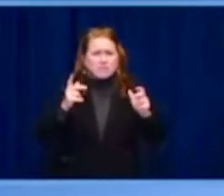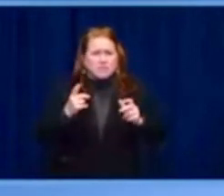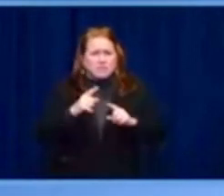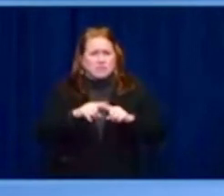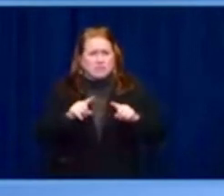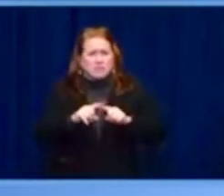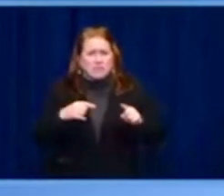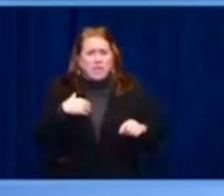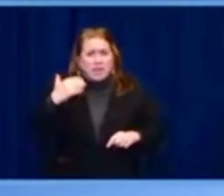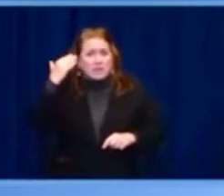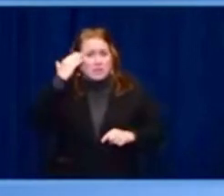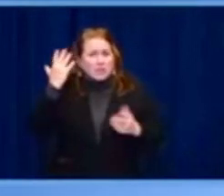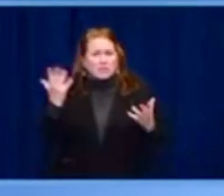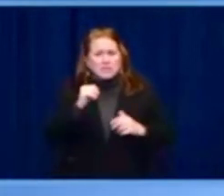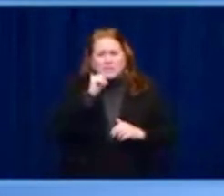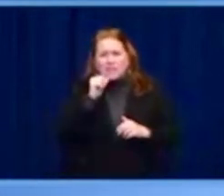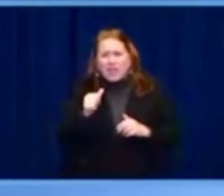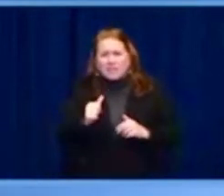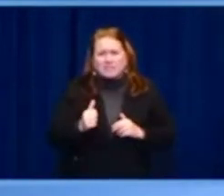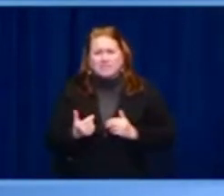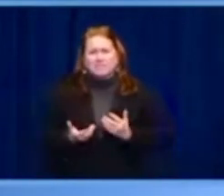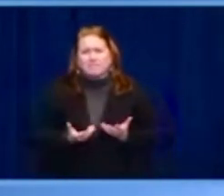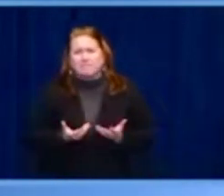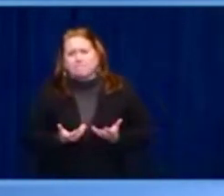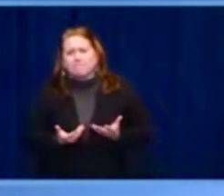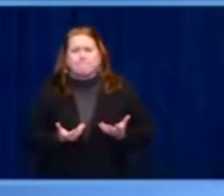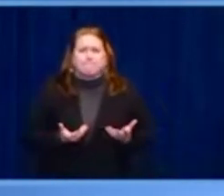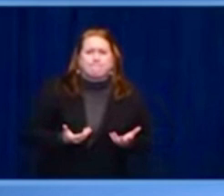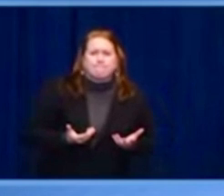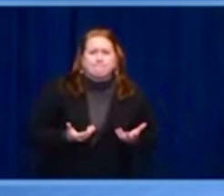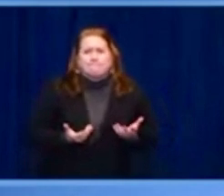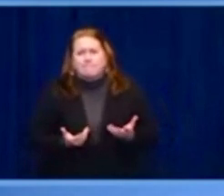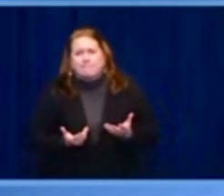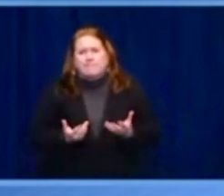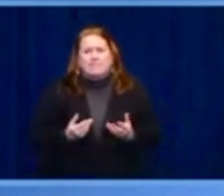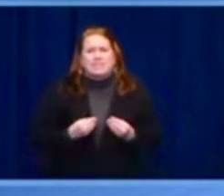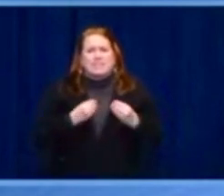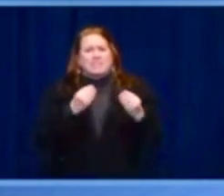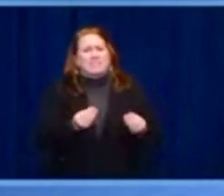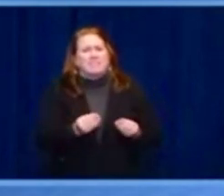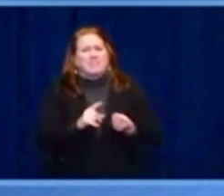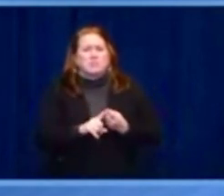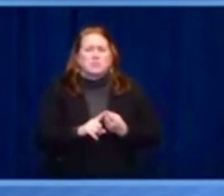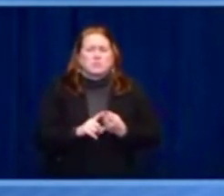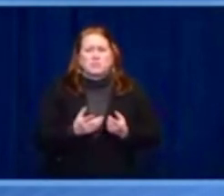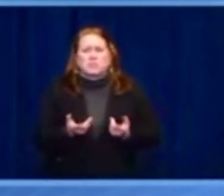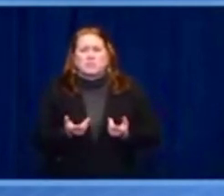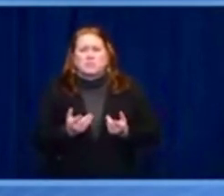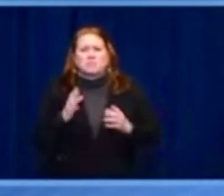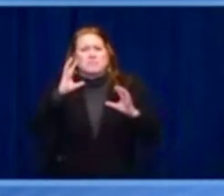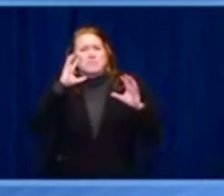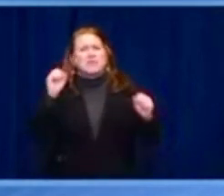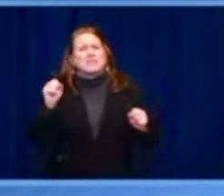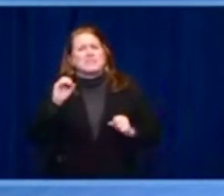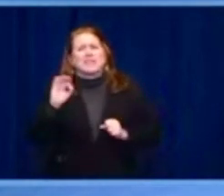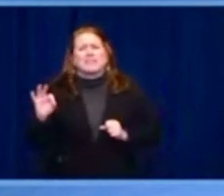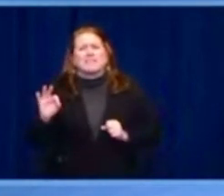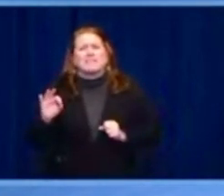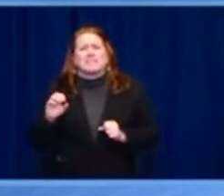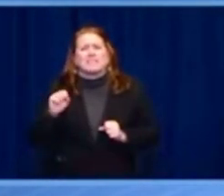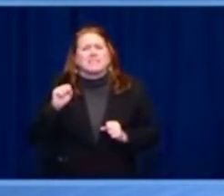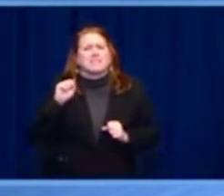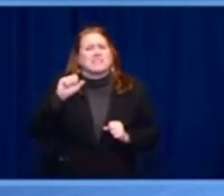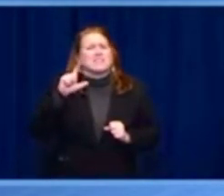Not just in Ukraine, our neighbor. Russia's aggression is a threat to global peace and democracy. Our